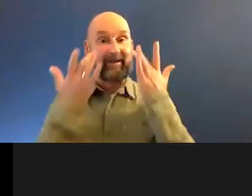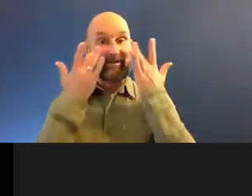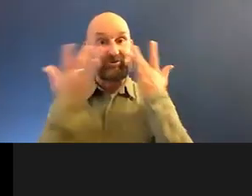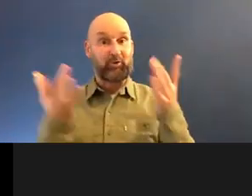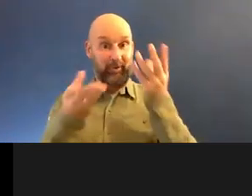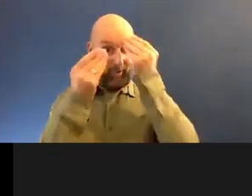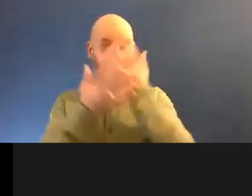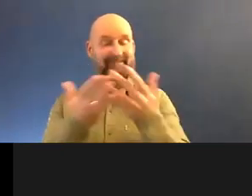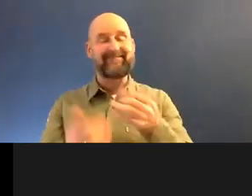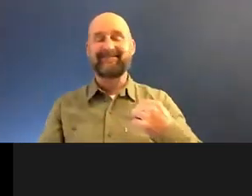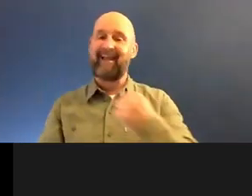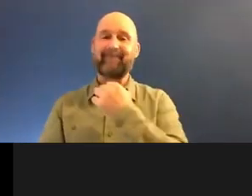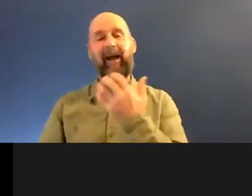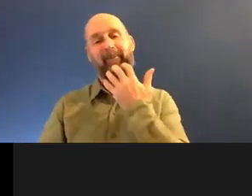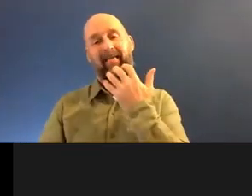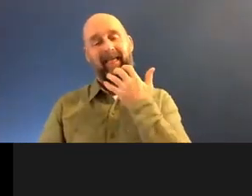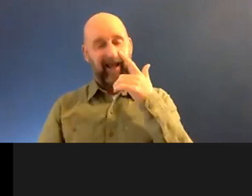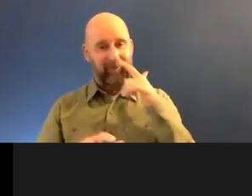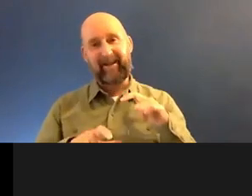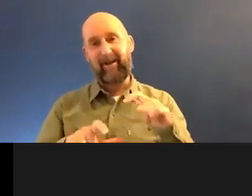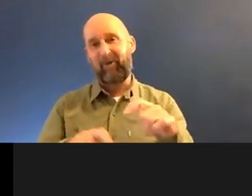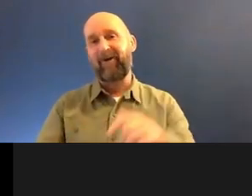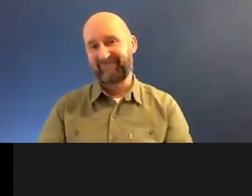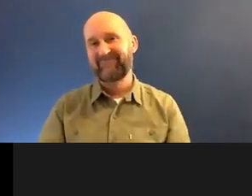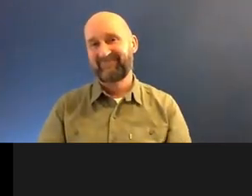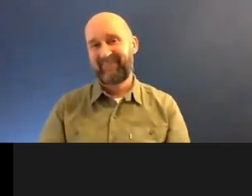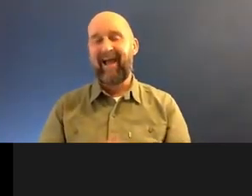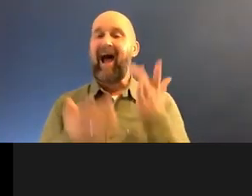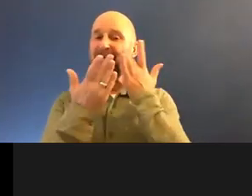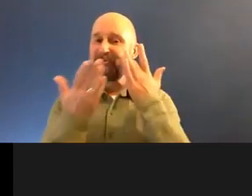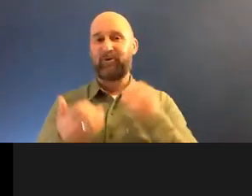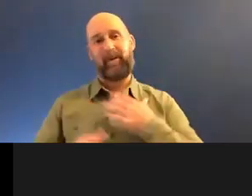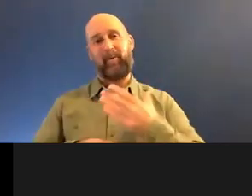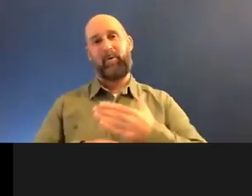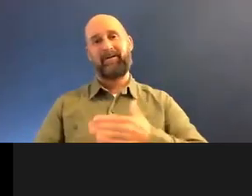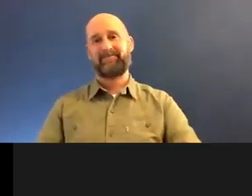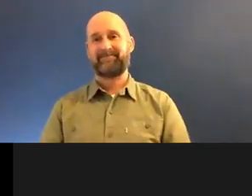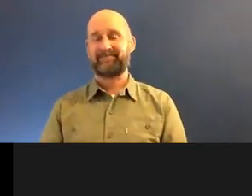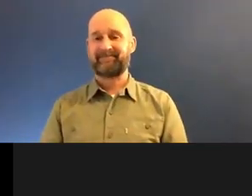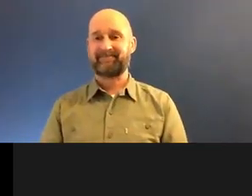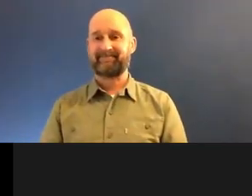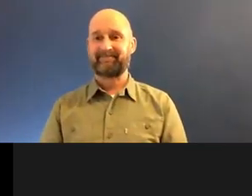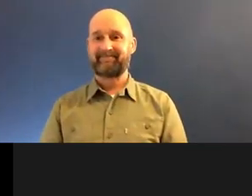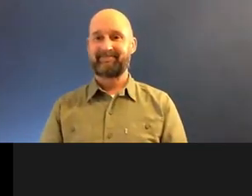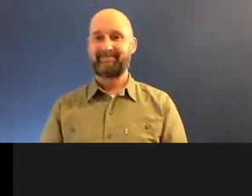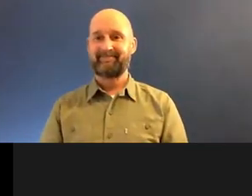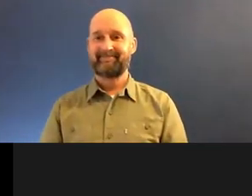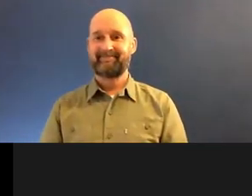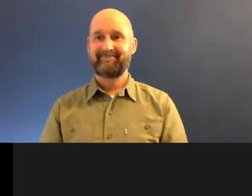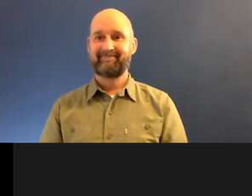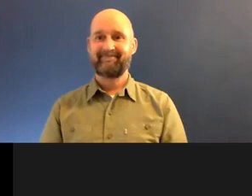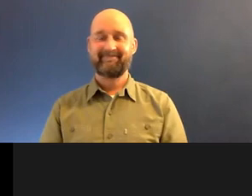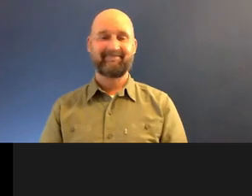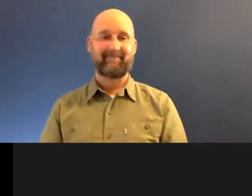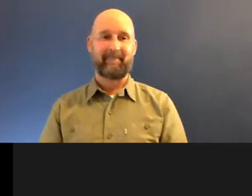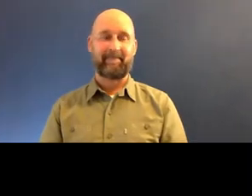But alas, I'll, I'll proceed anyway and share my work. But let me